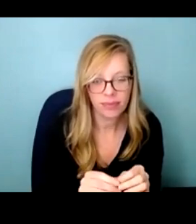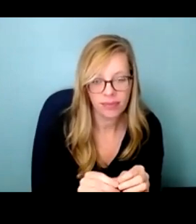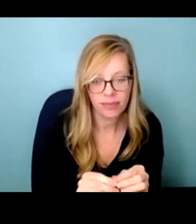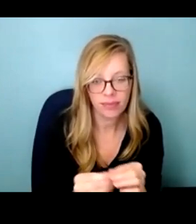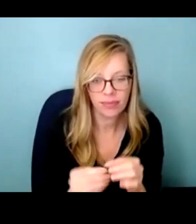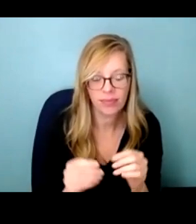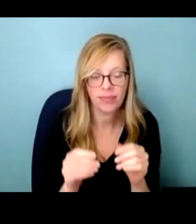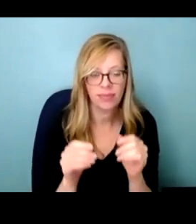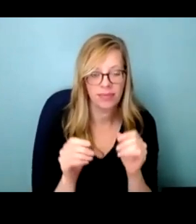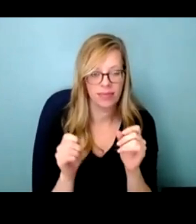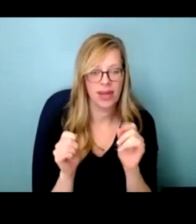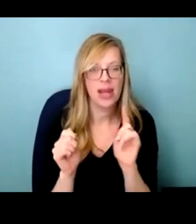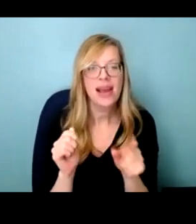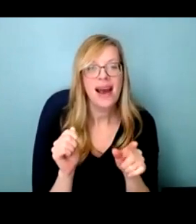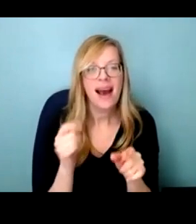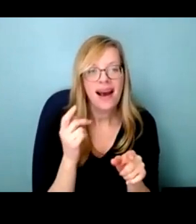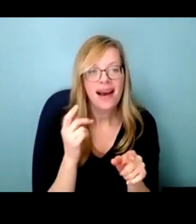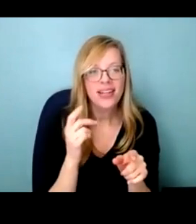prep it before then